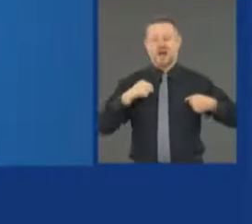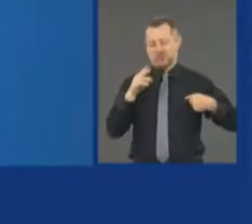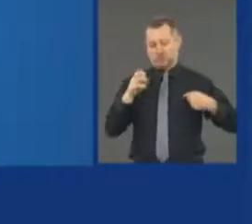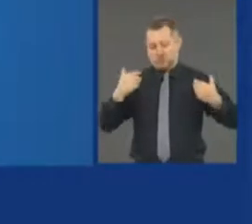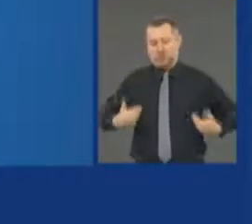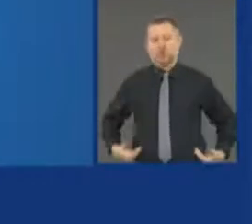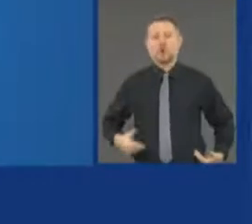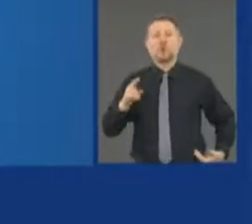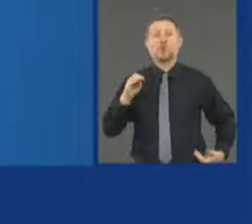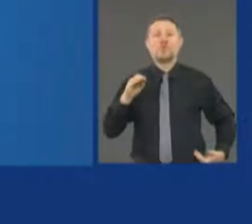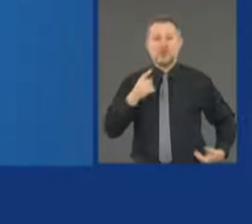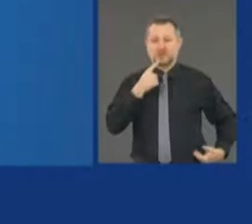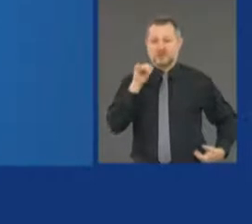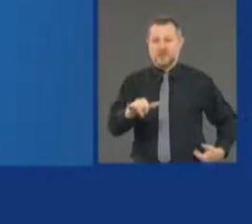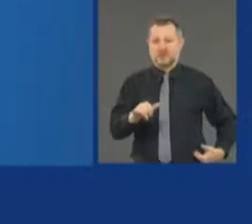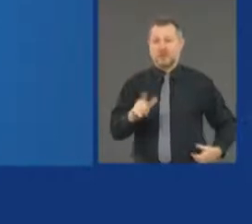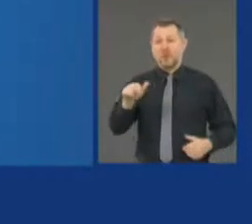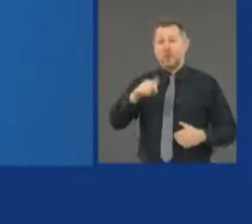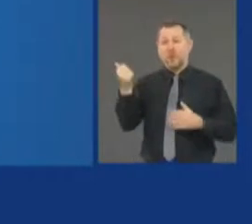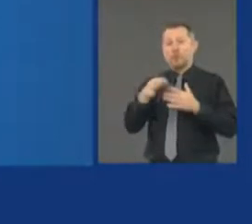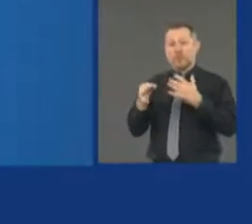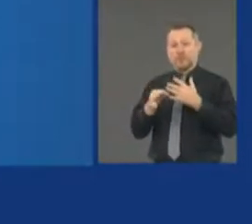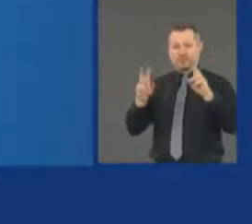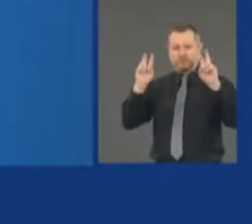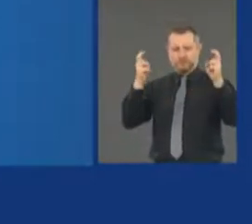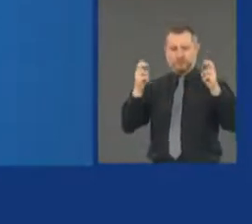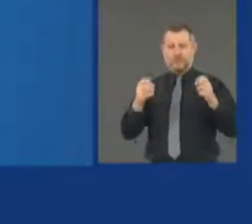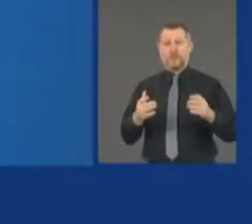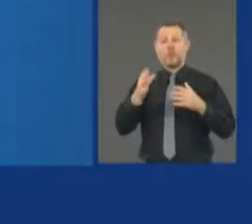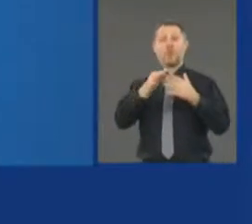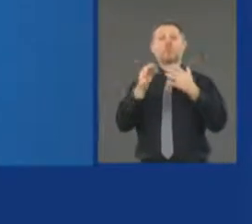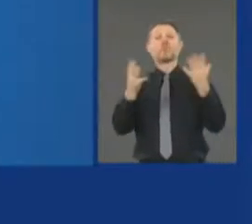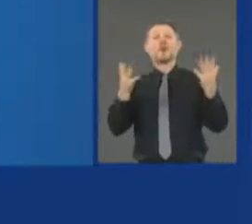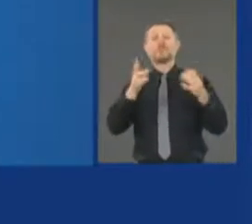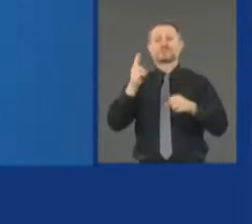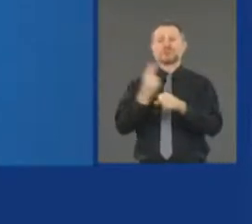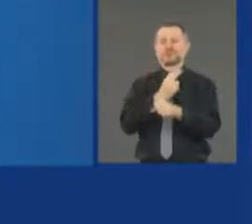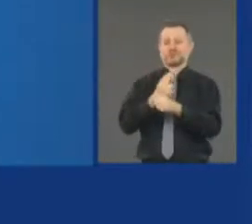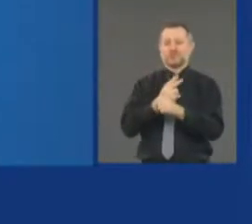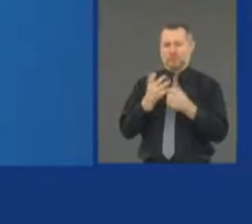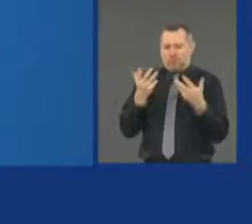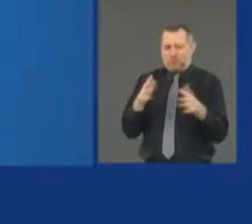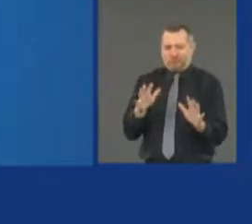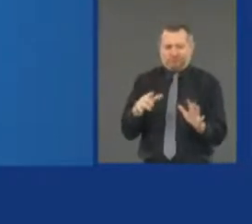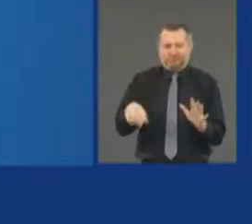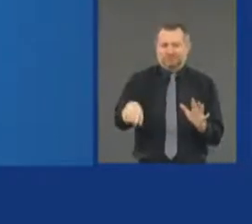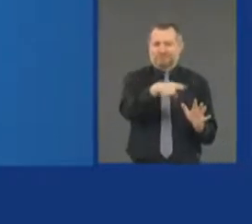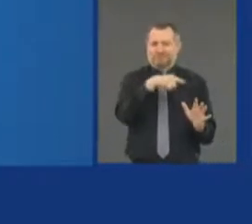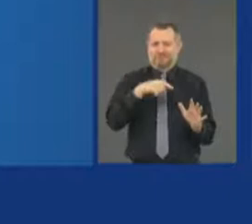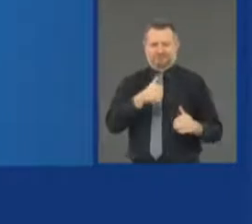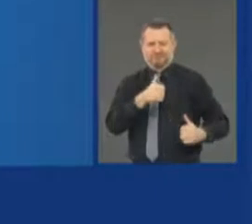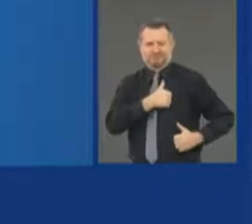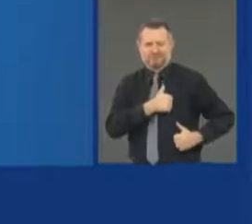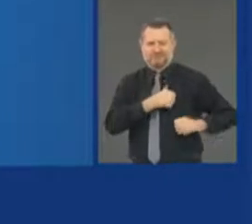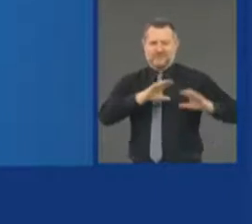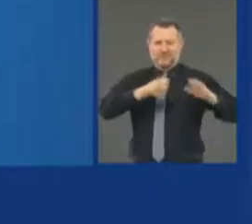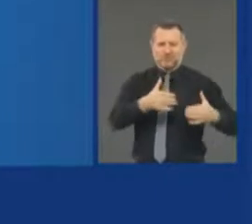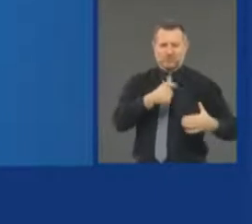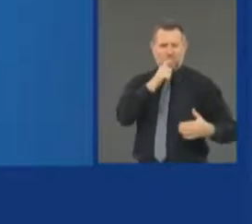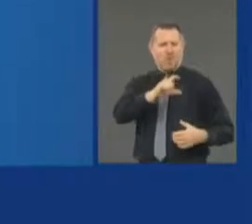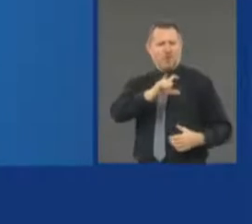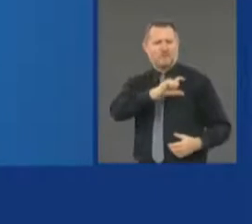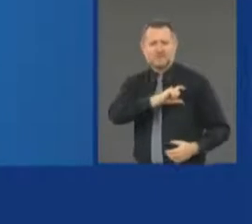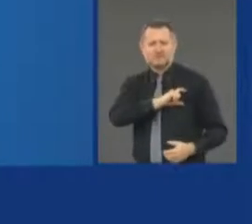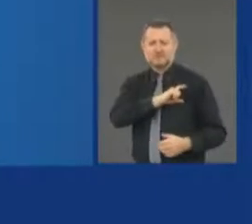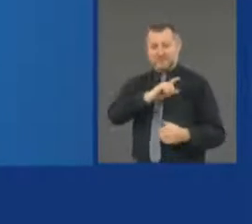There's another quote. The option to use active duty forces in law enforcement, use forces in a law enforcement role,